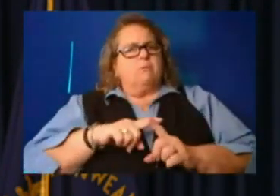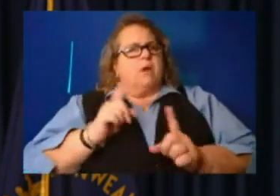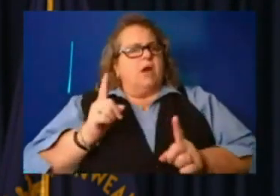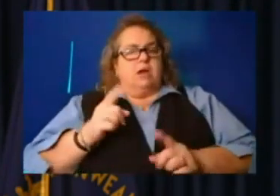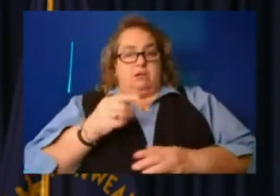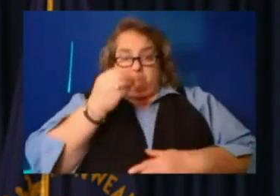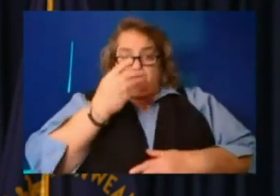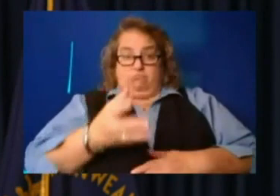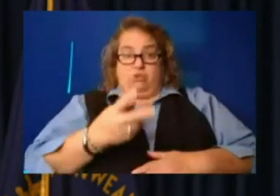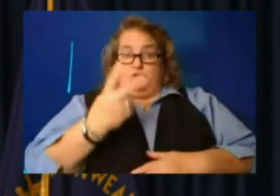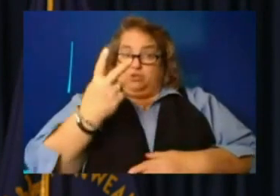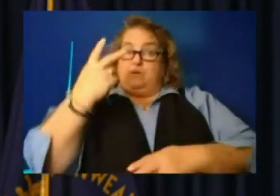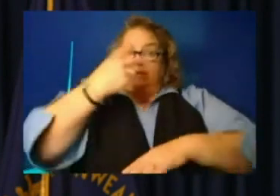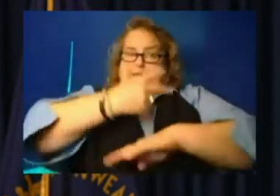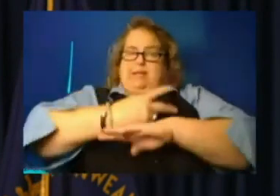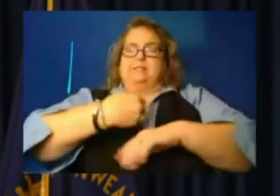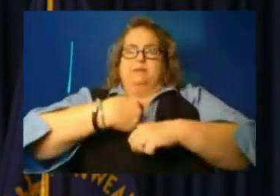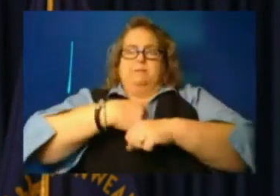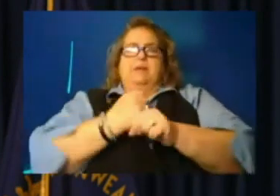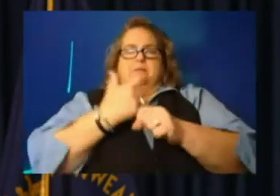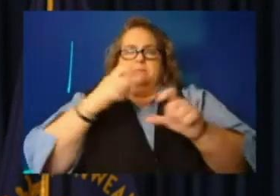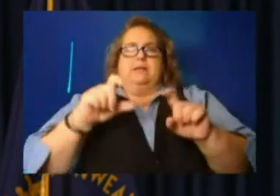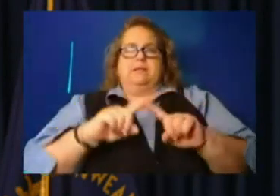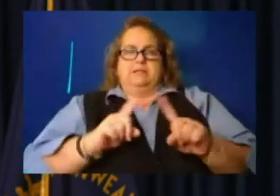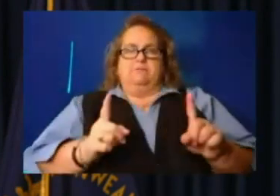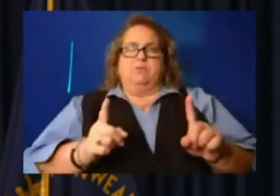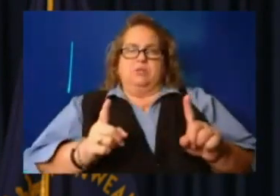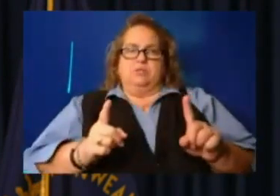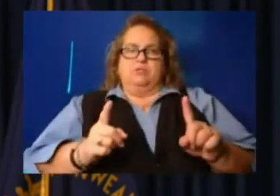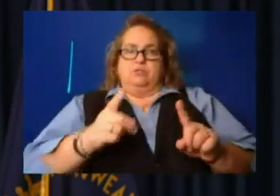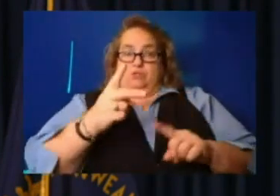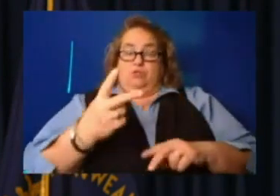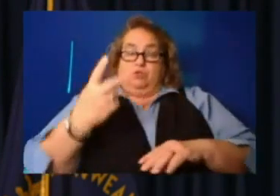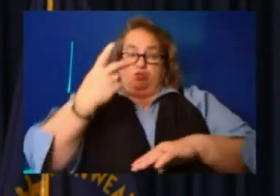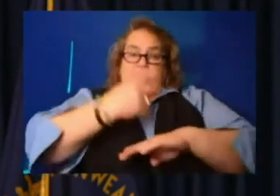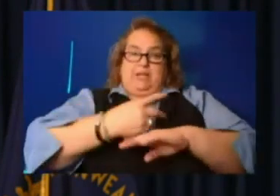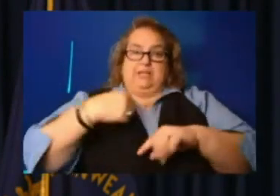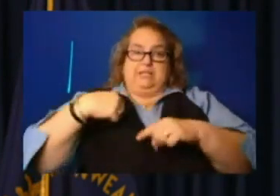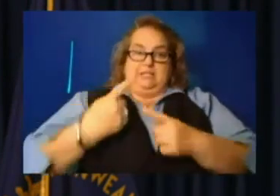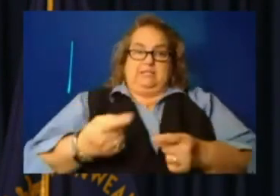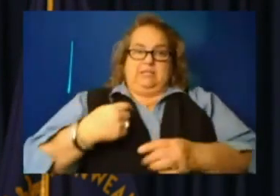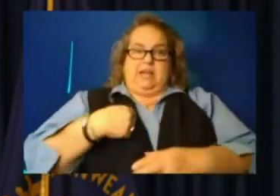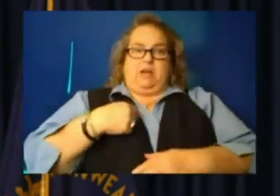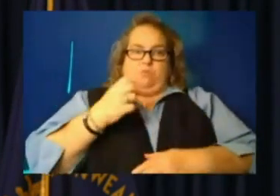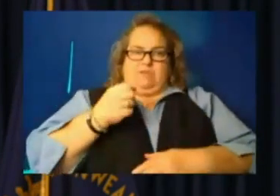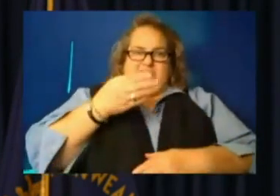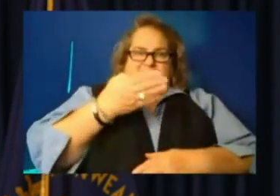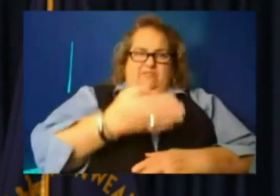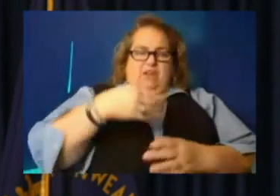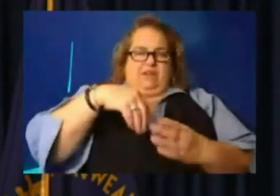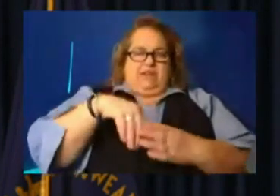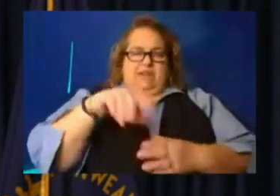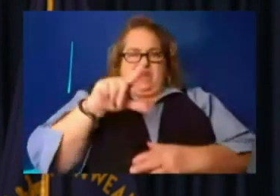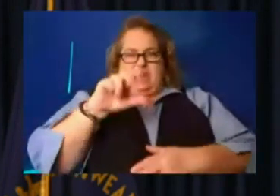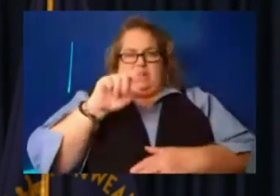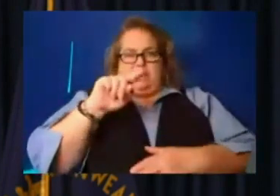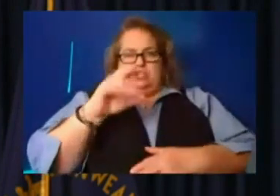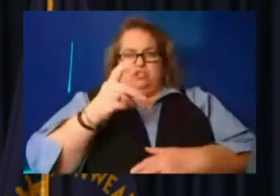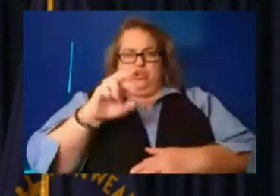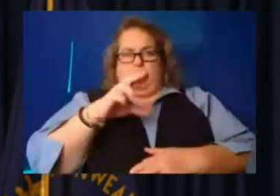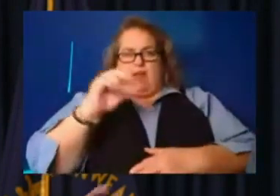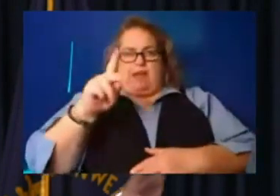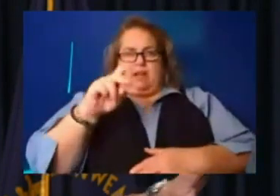heck of a lot of difference. Uh, this was two days since I was in, uh, Letcher and not and on the road,